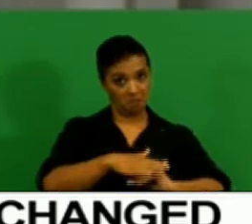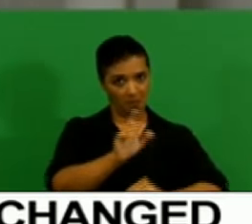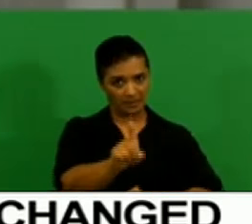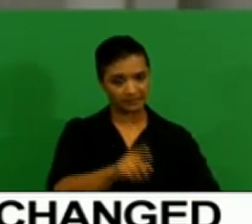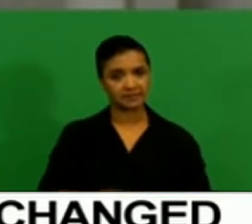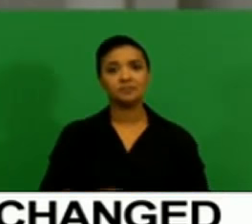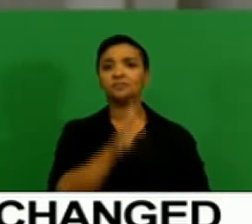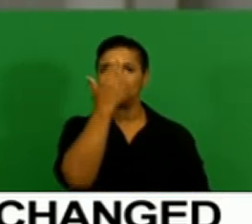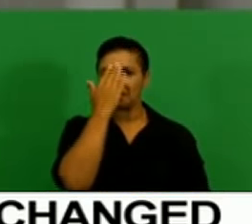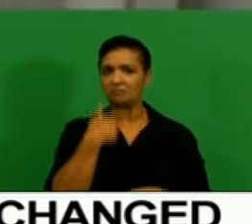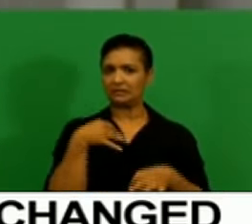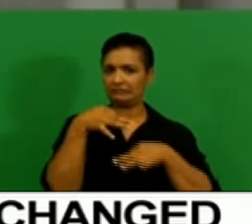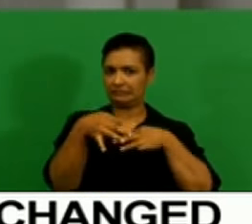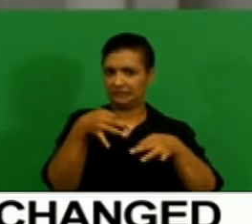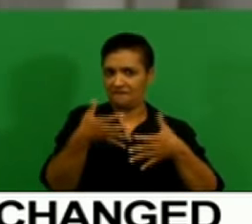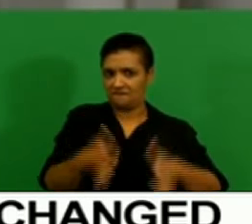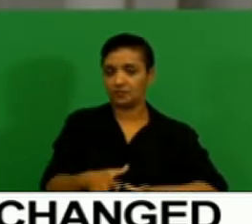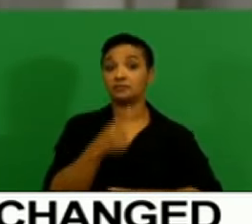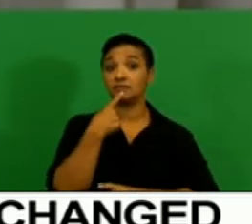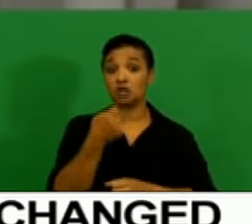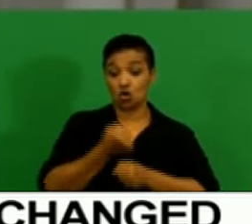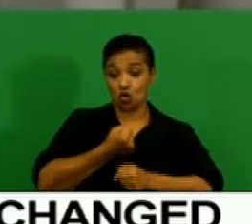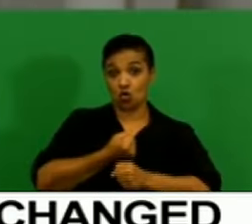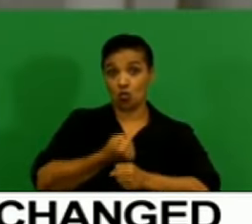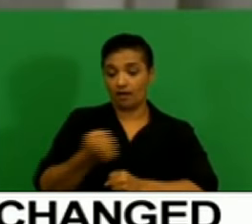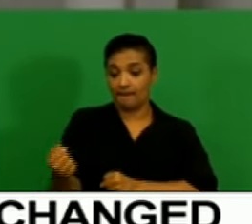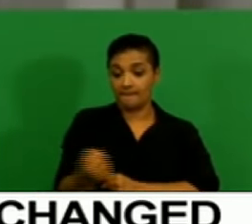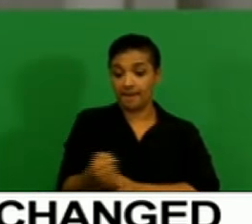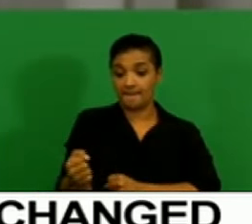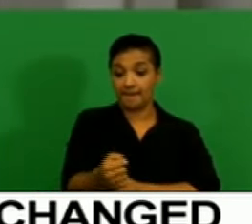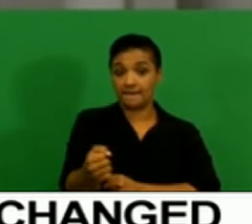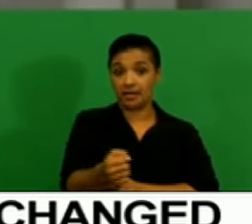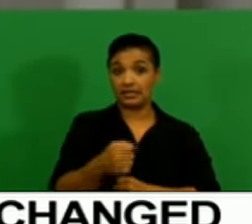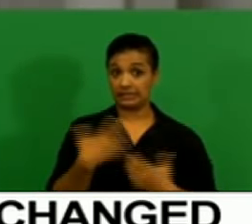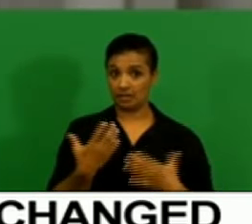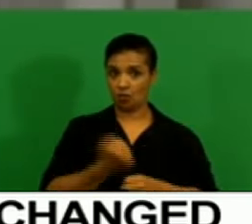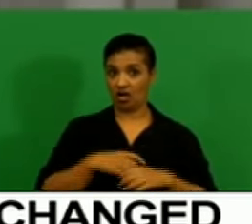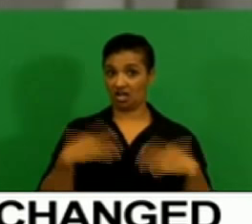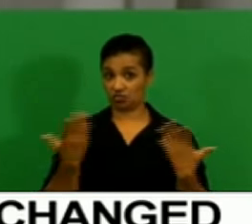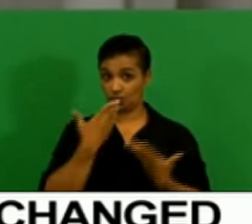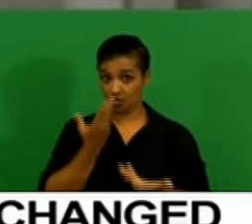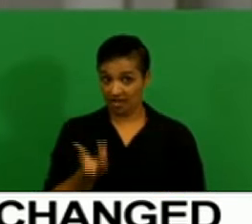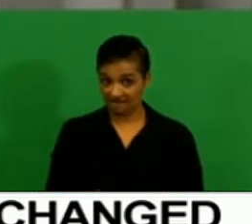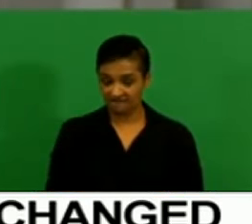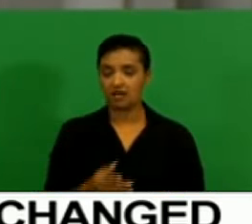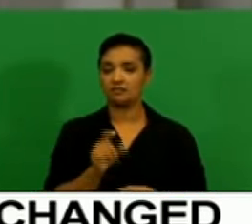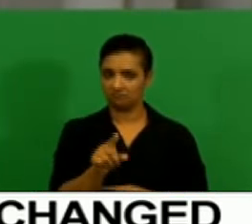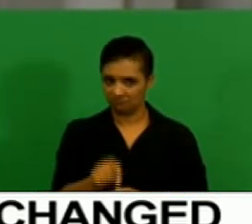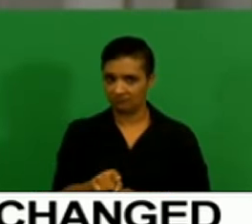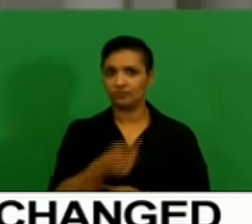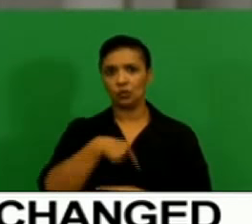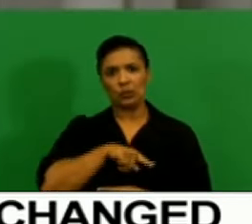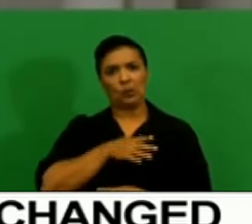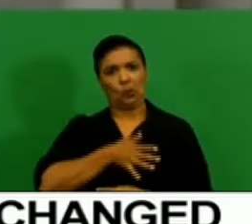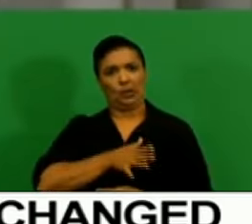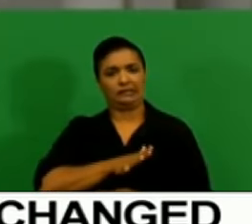employment trends and what is actually happening to unemployment. So we watch these things. But to the extent that we watch